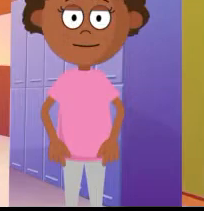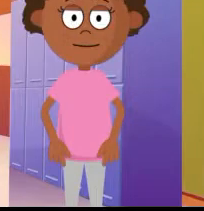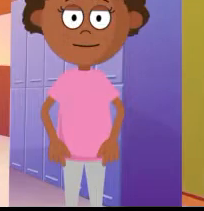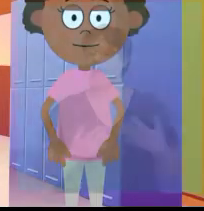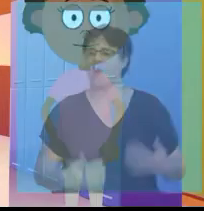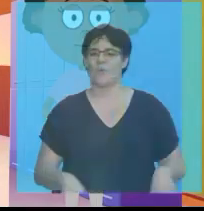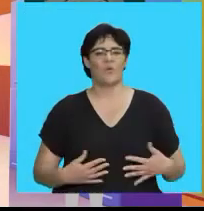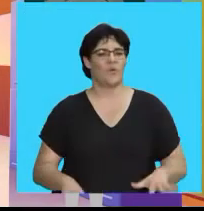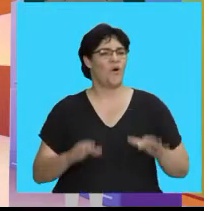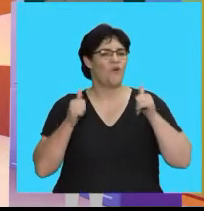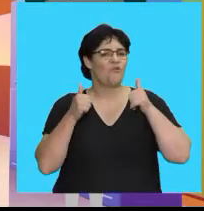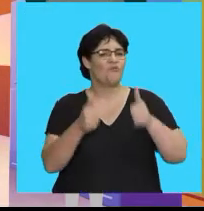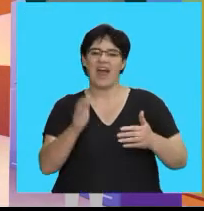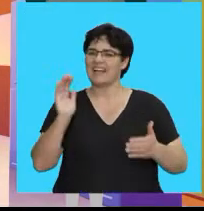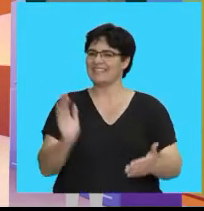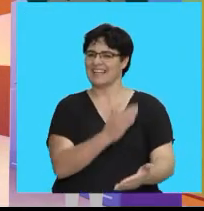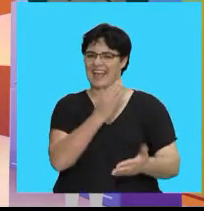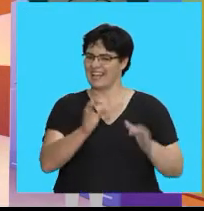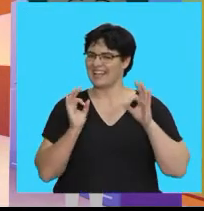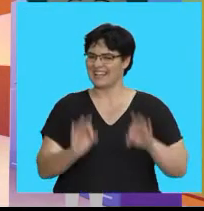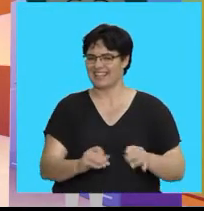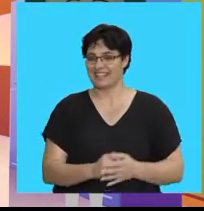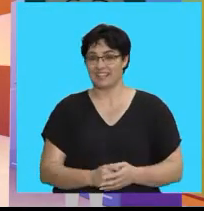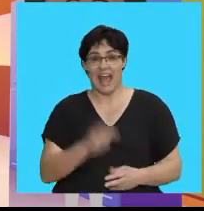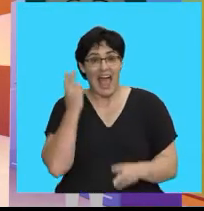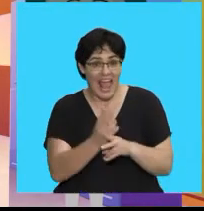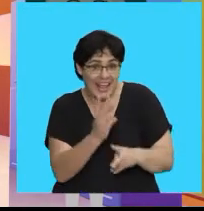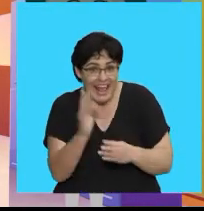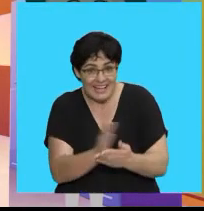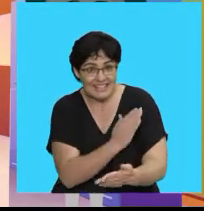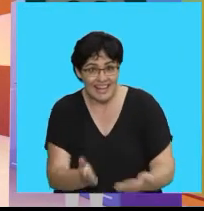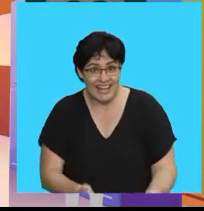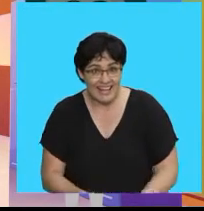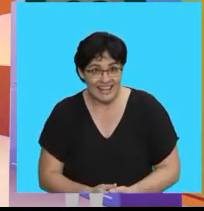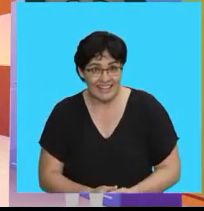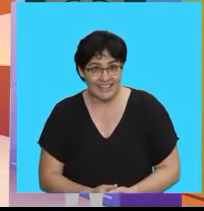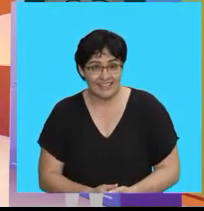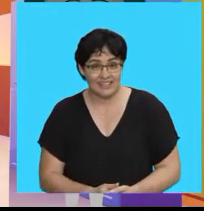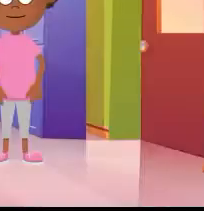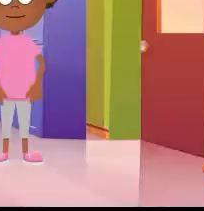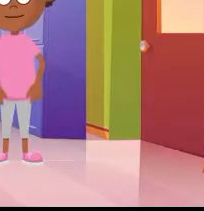That was great singing Can we sing it again?